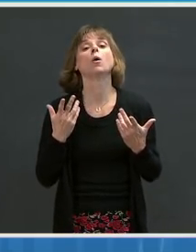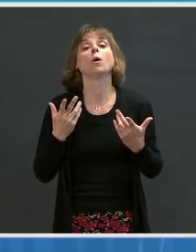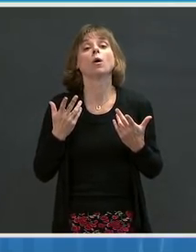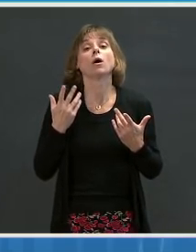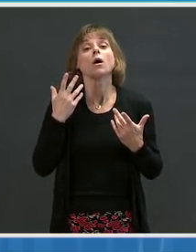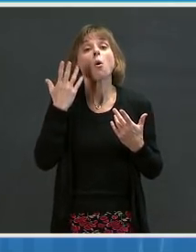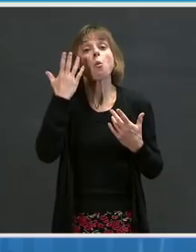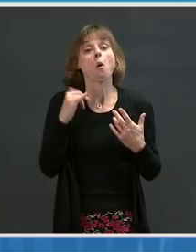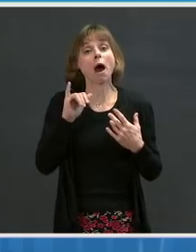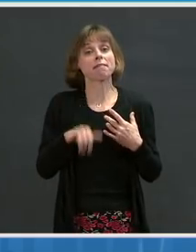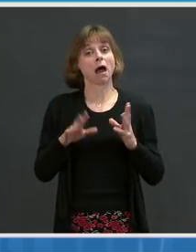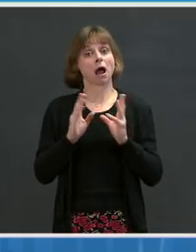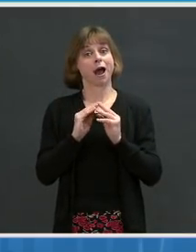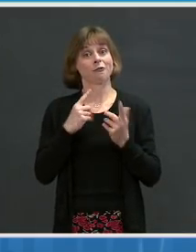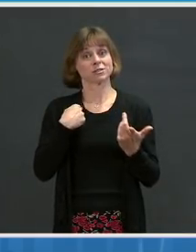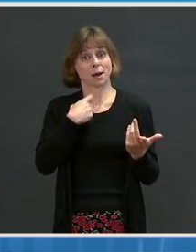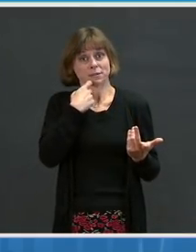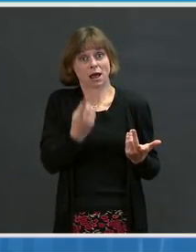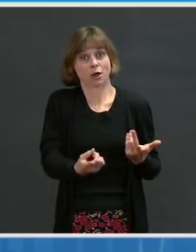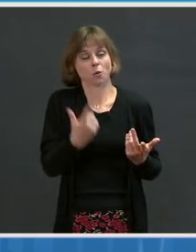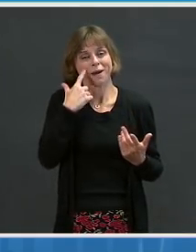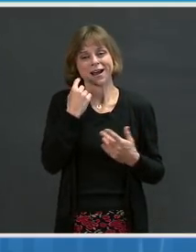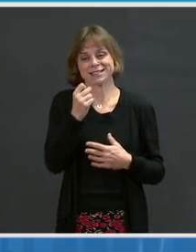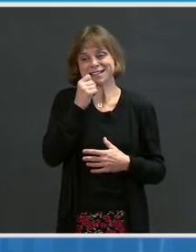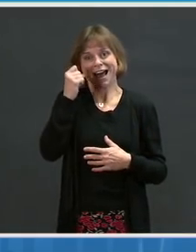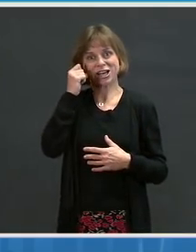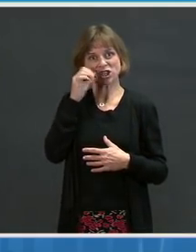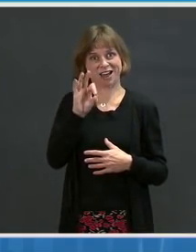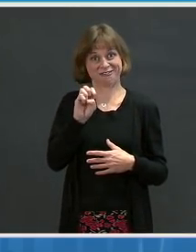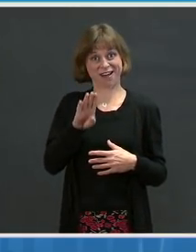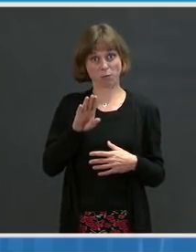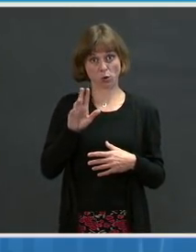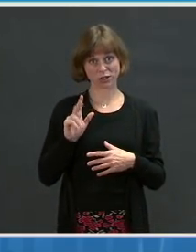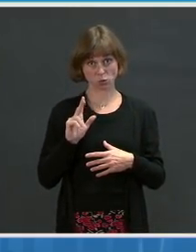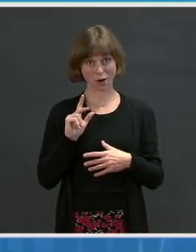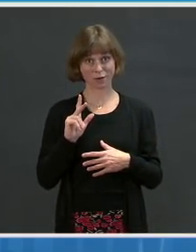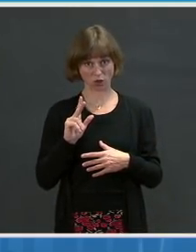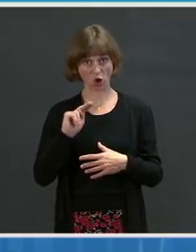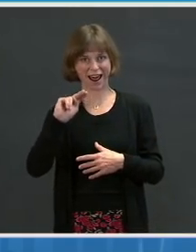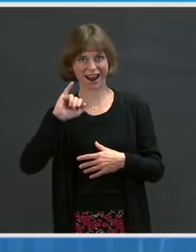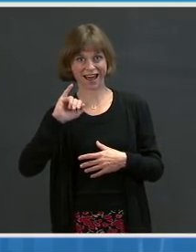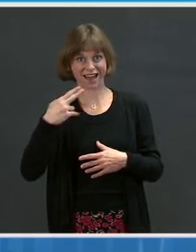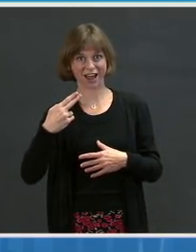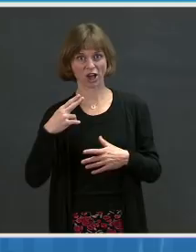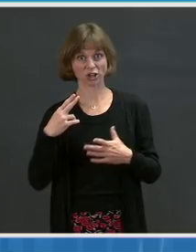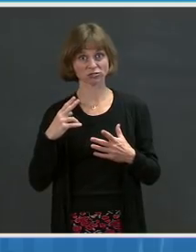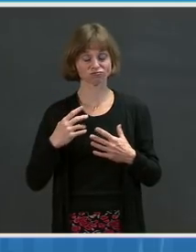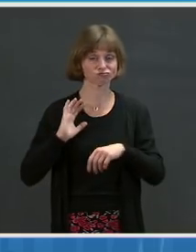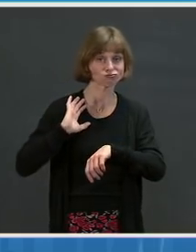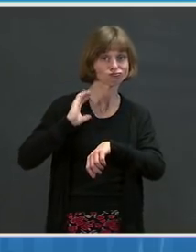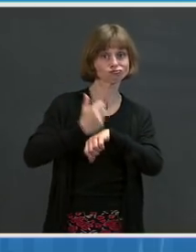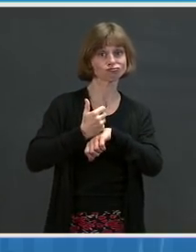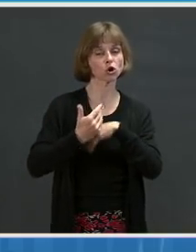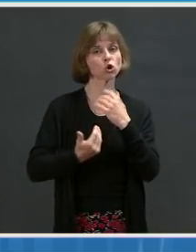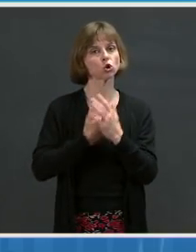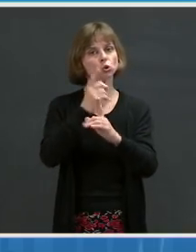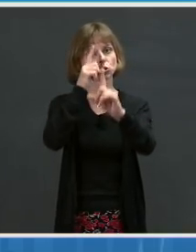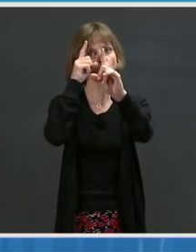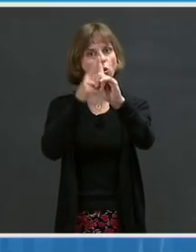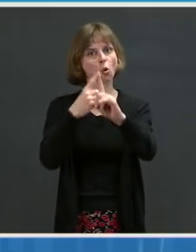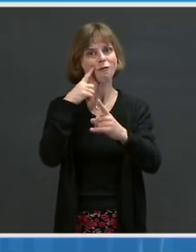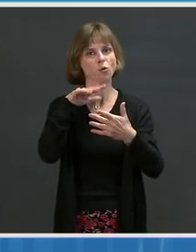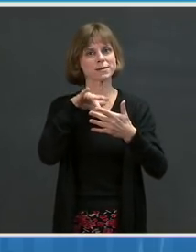yesterday, on February the 23rd, the NIH launched a new initiative to study this